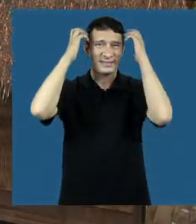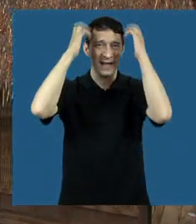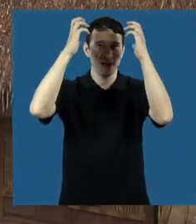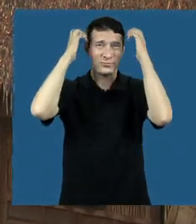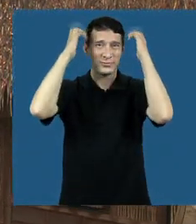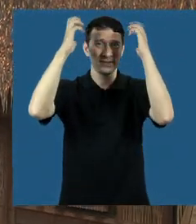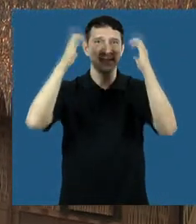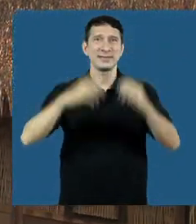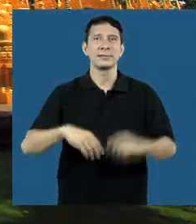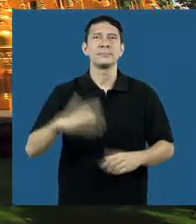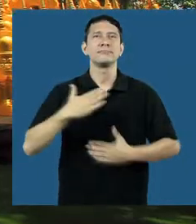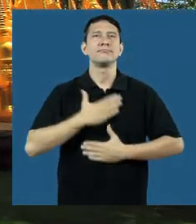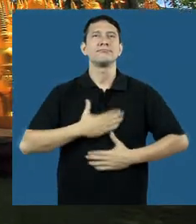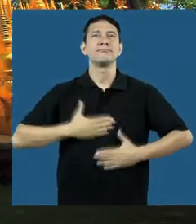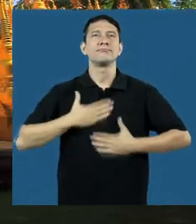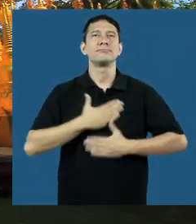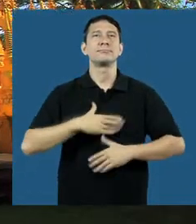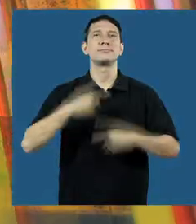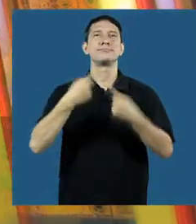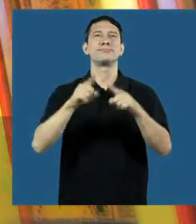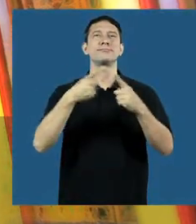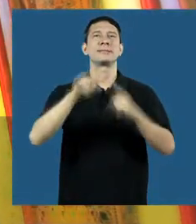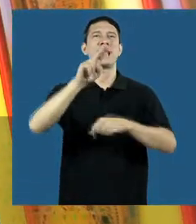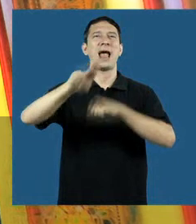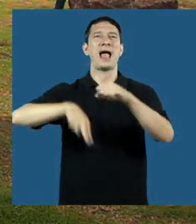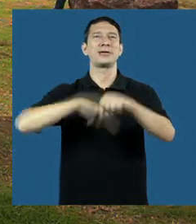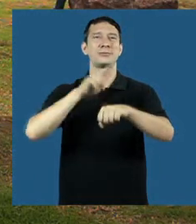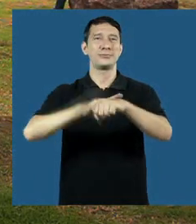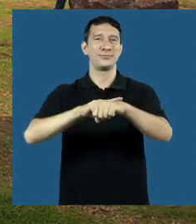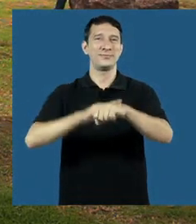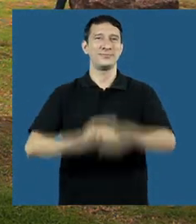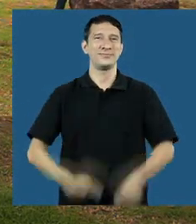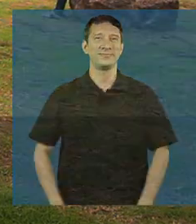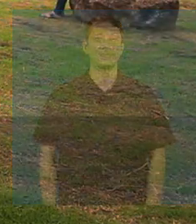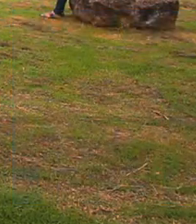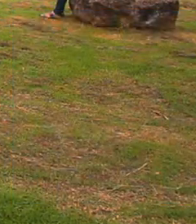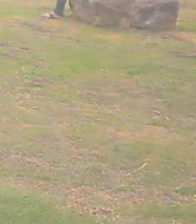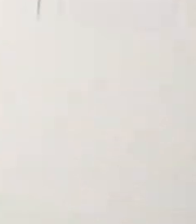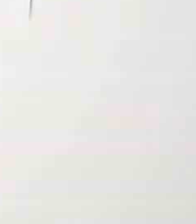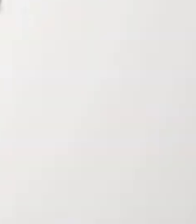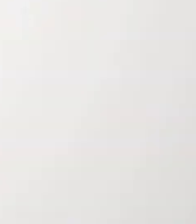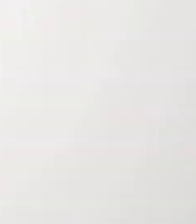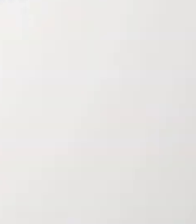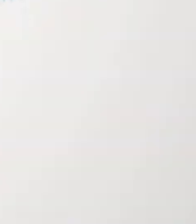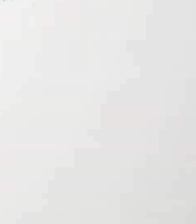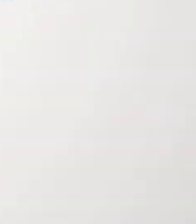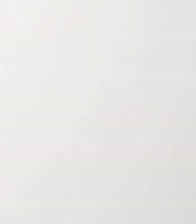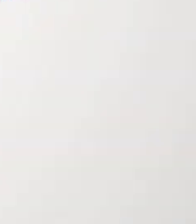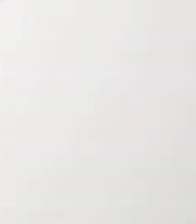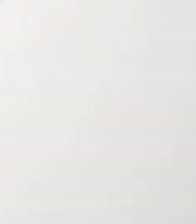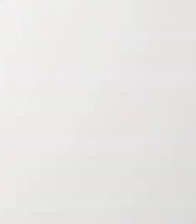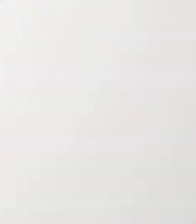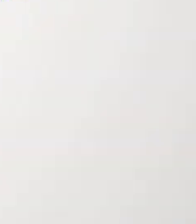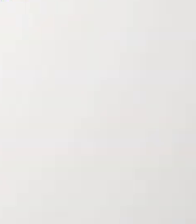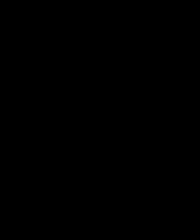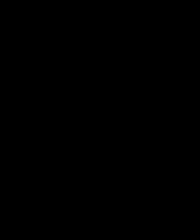invites you to Saraburi Province to worship the sacred objects and enjoy nature. great The Tourism